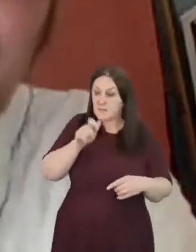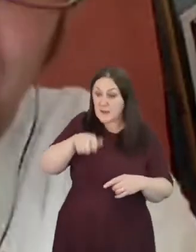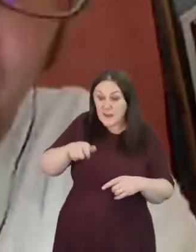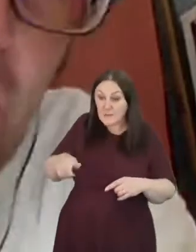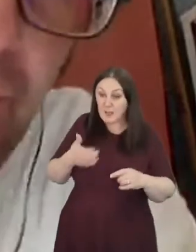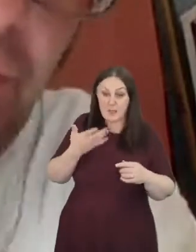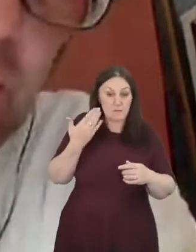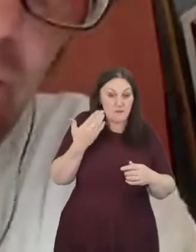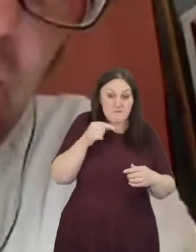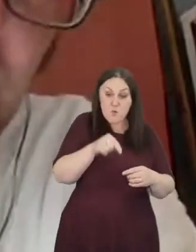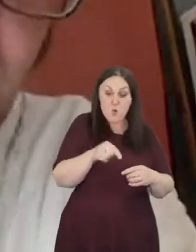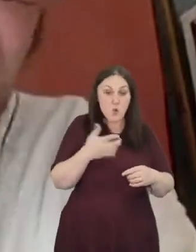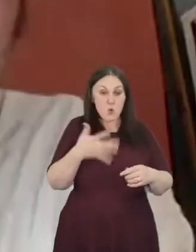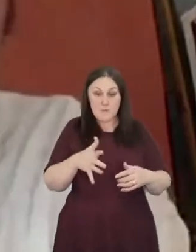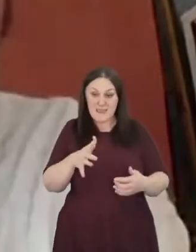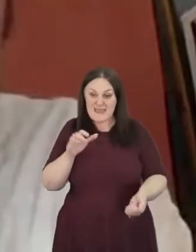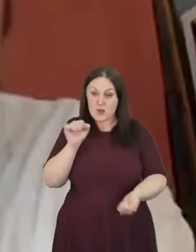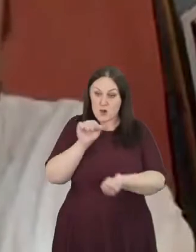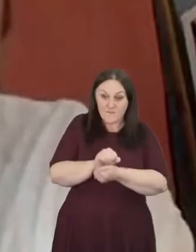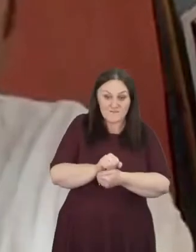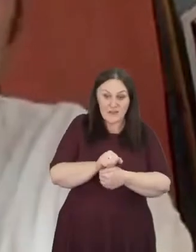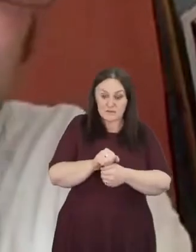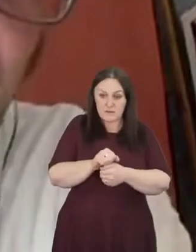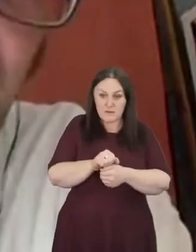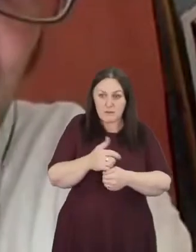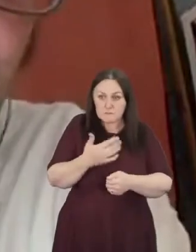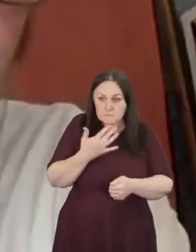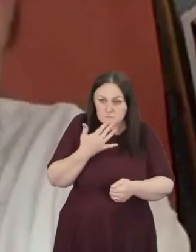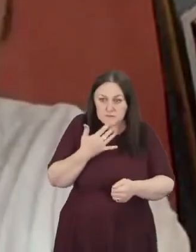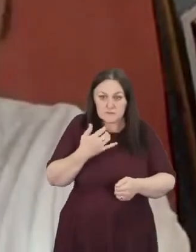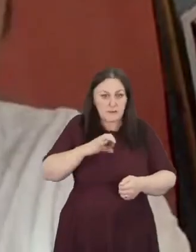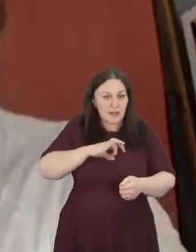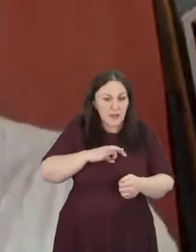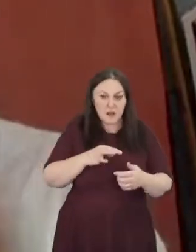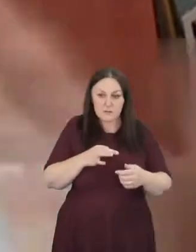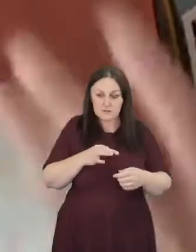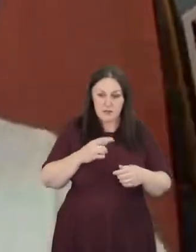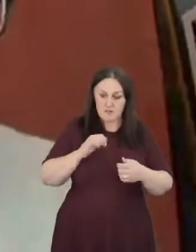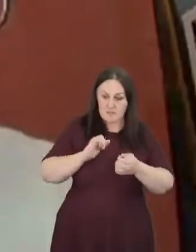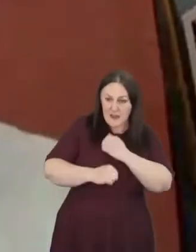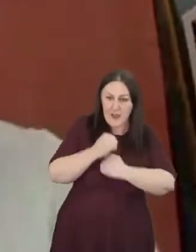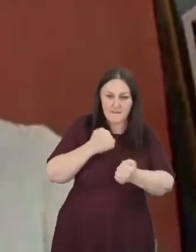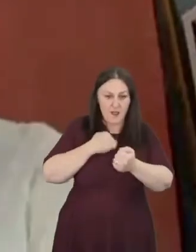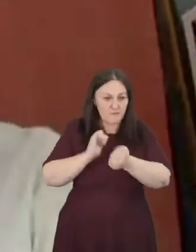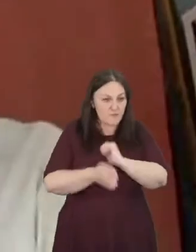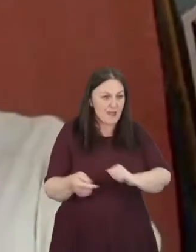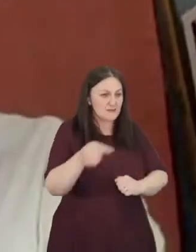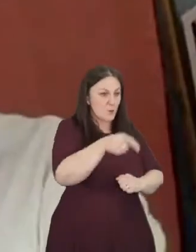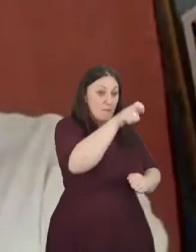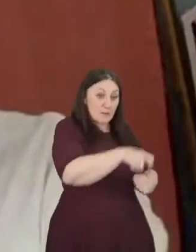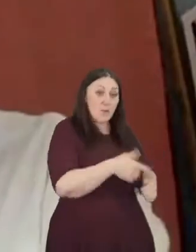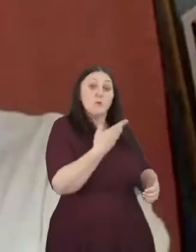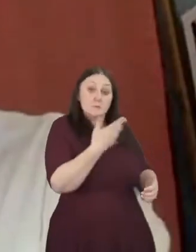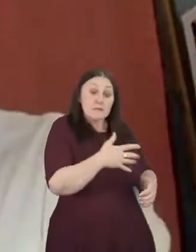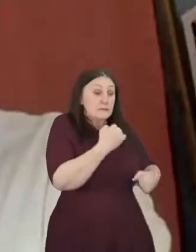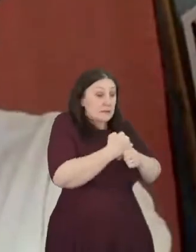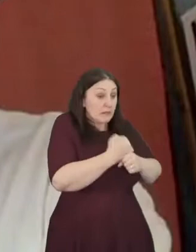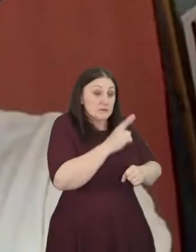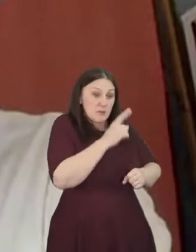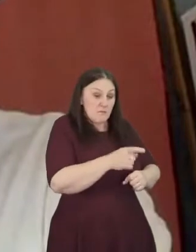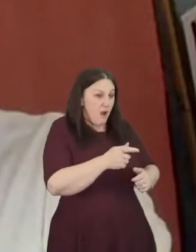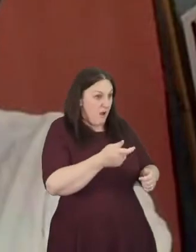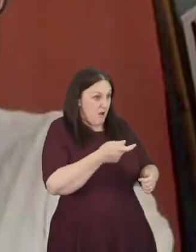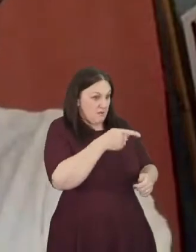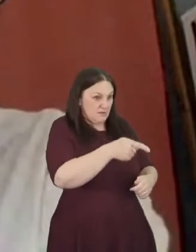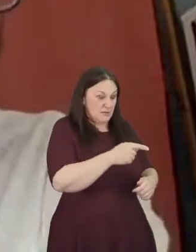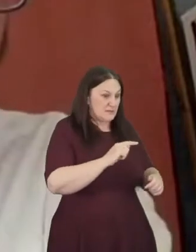right rightfully convicted and facing execution became friends of mine that that the death penalty really became a fire in my